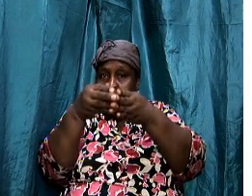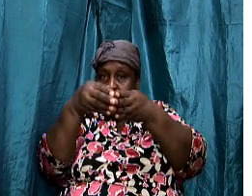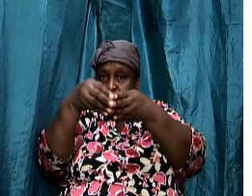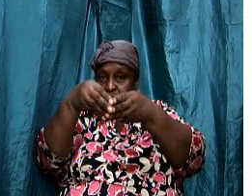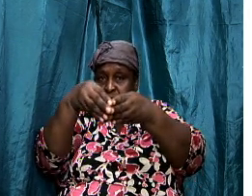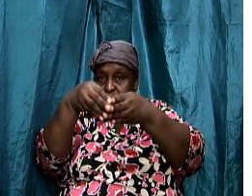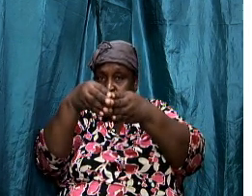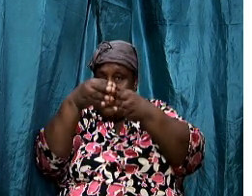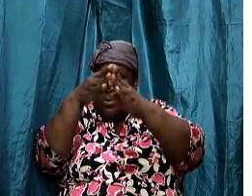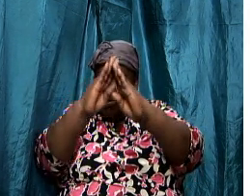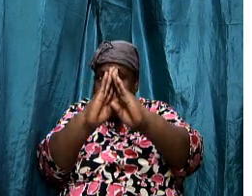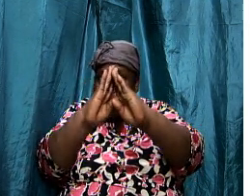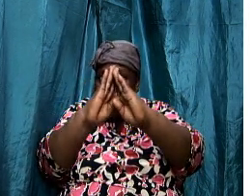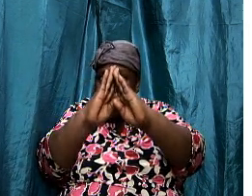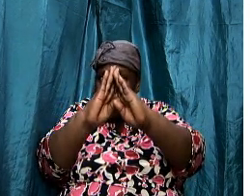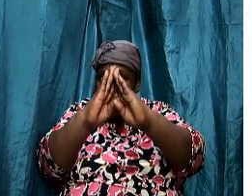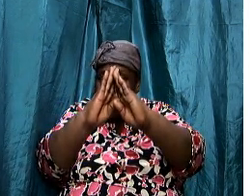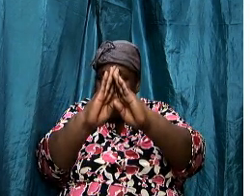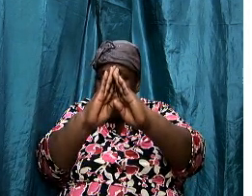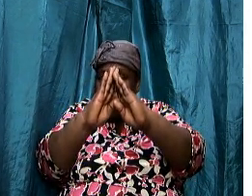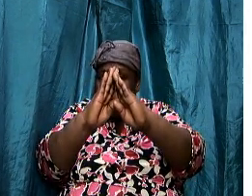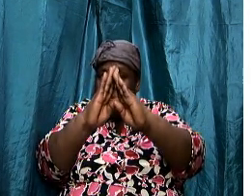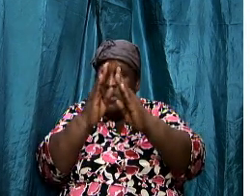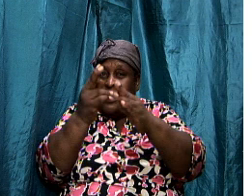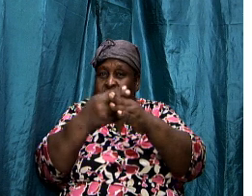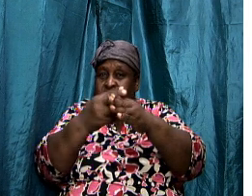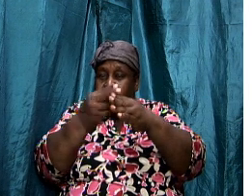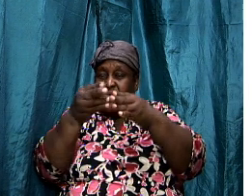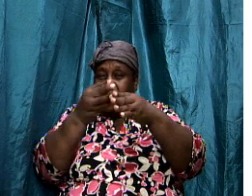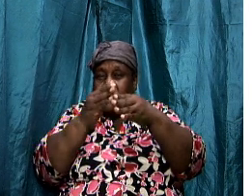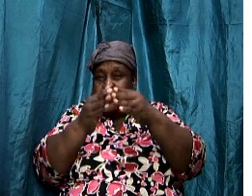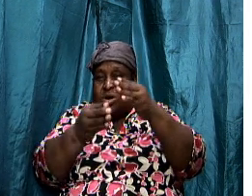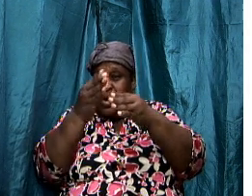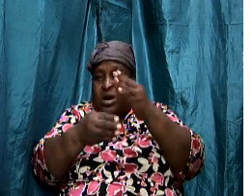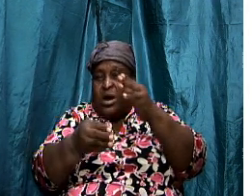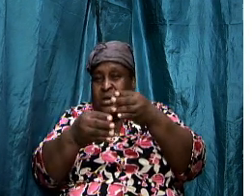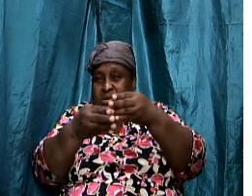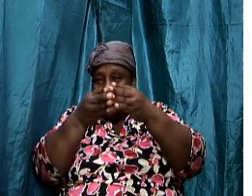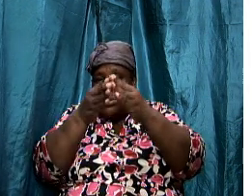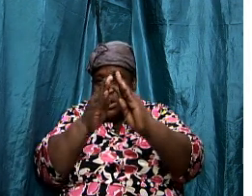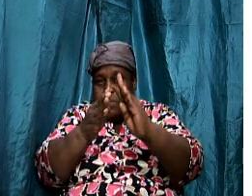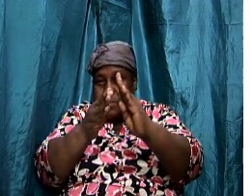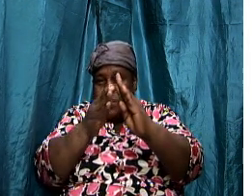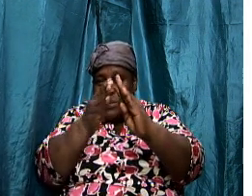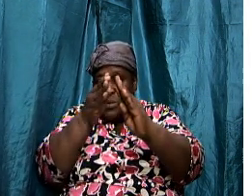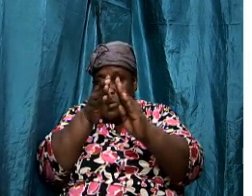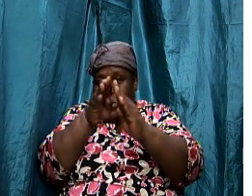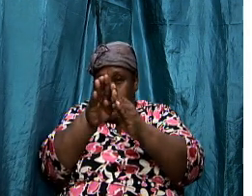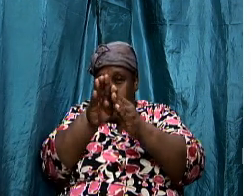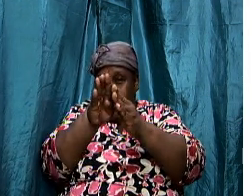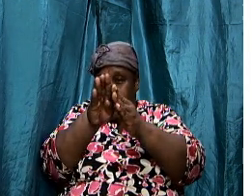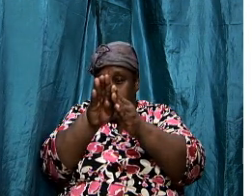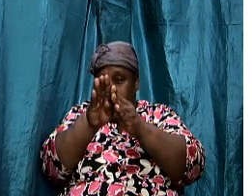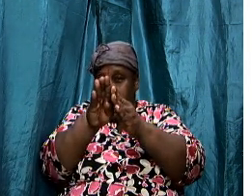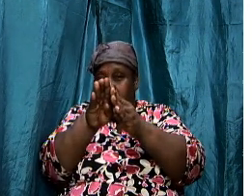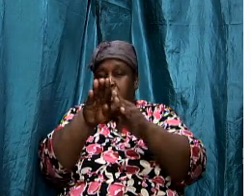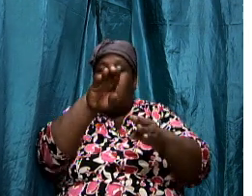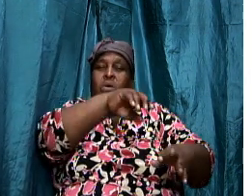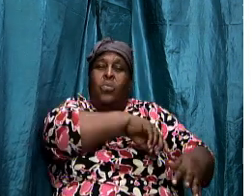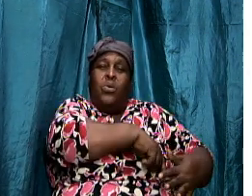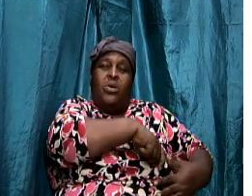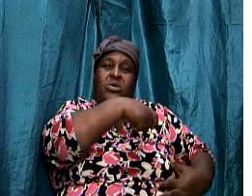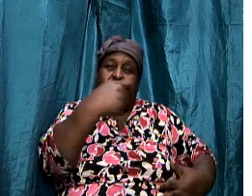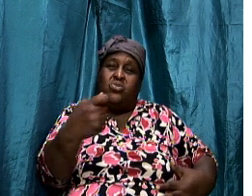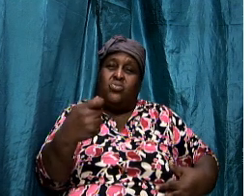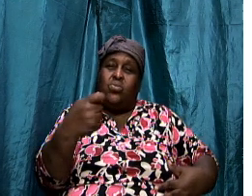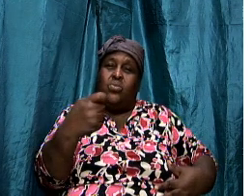and went up in the ear so that it had a sharp tip. So this sword now was a sword with